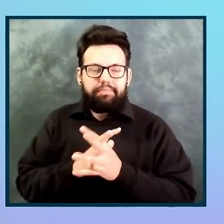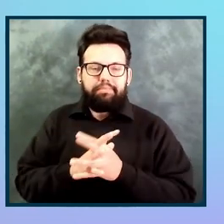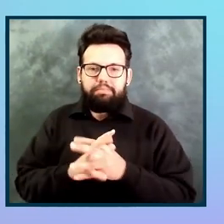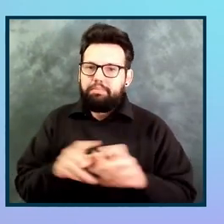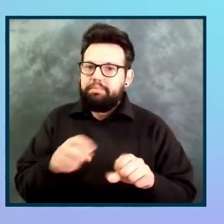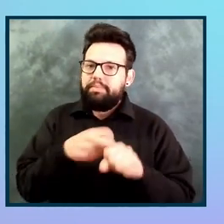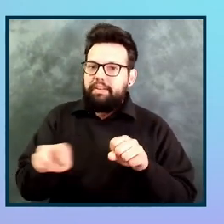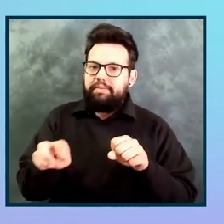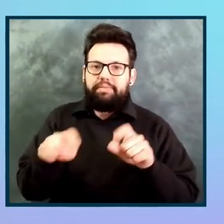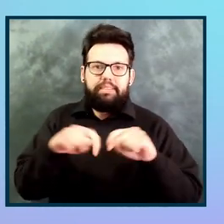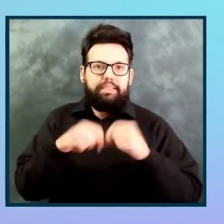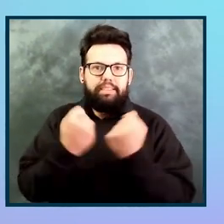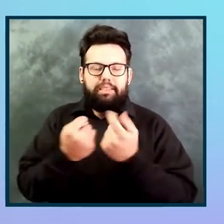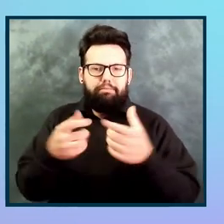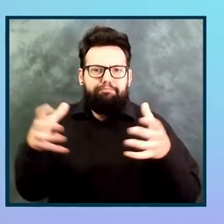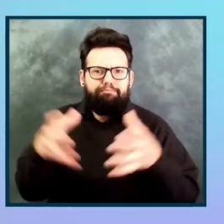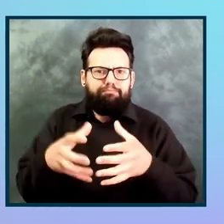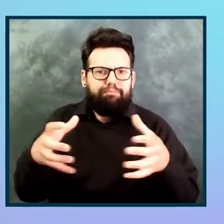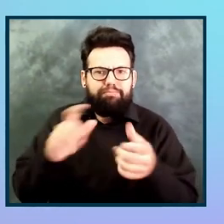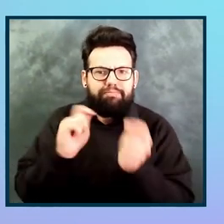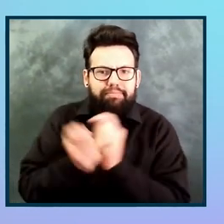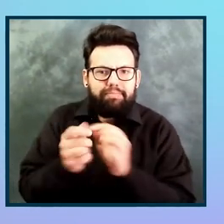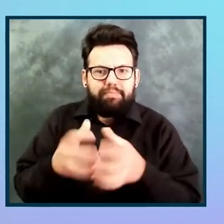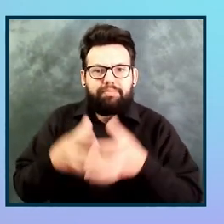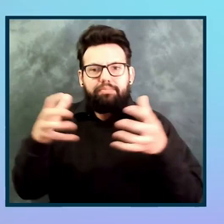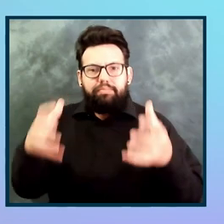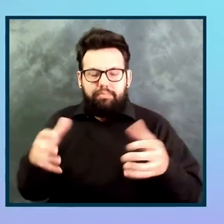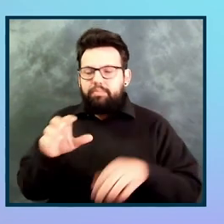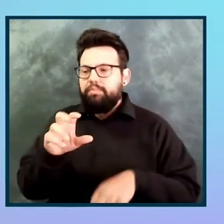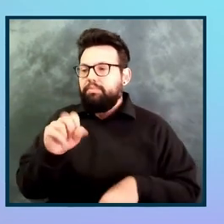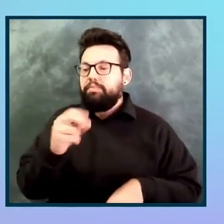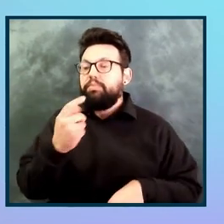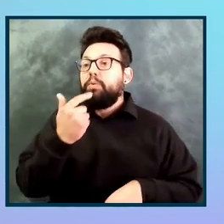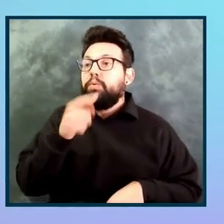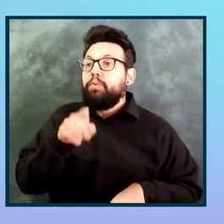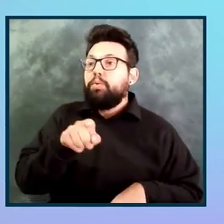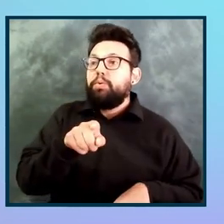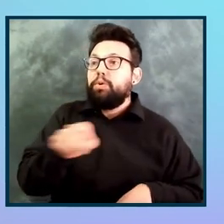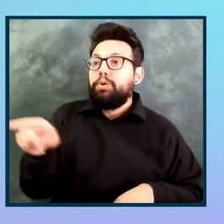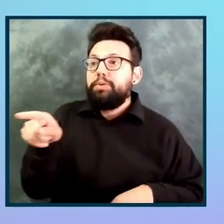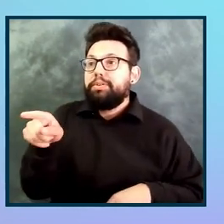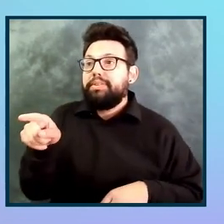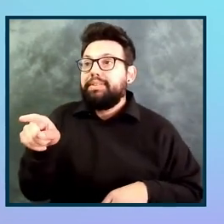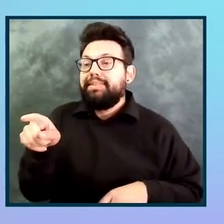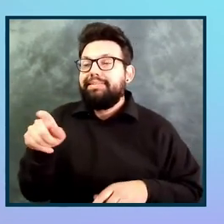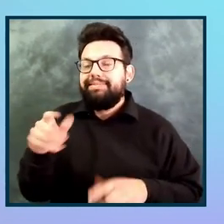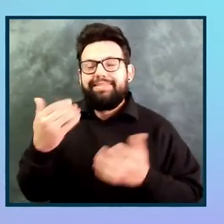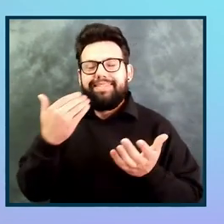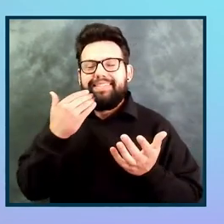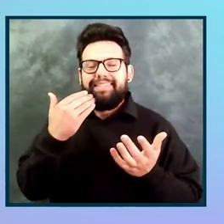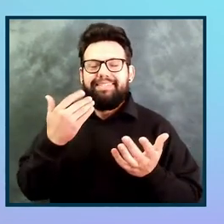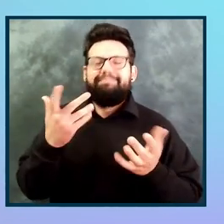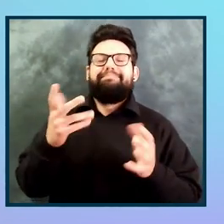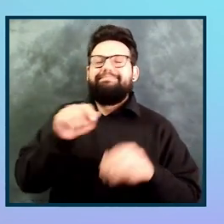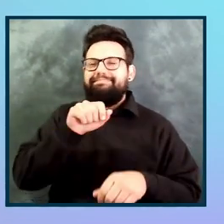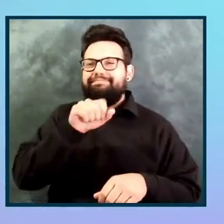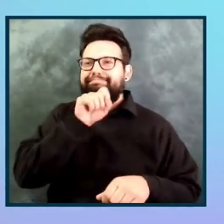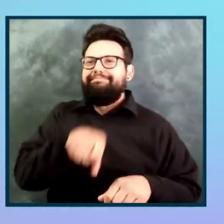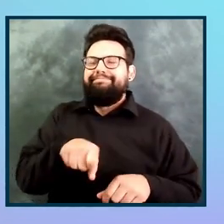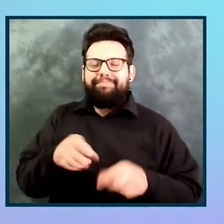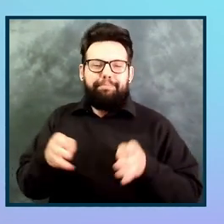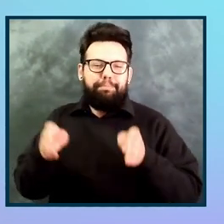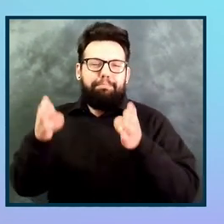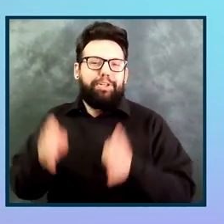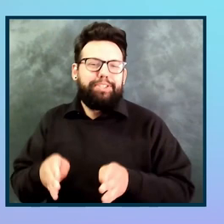stakeholders or developers that are kind of blockers, I love that a person can be a blocker, that